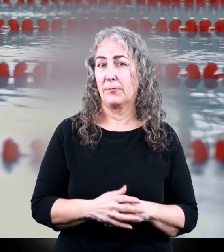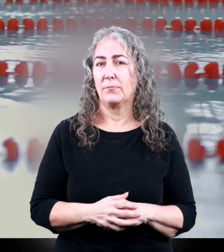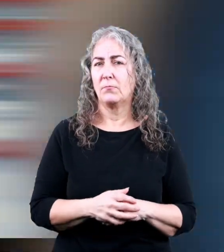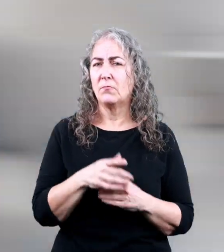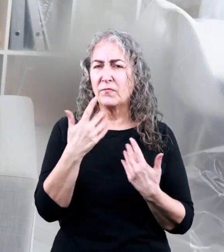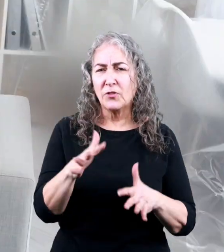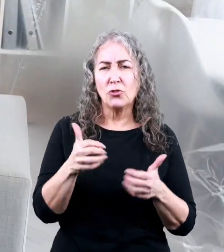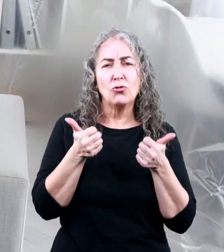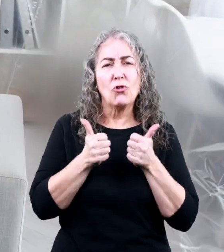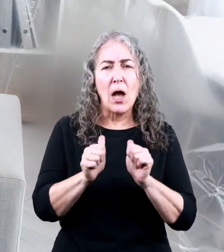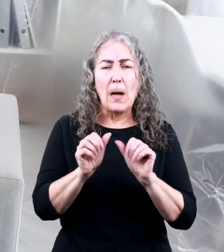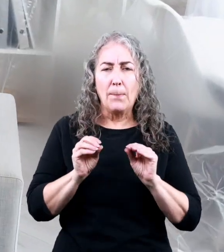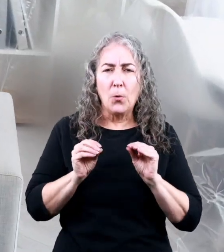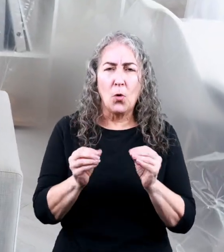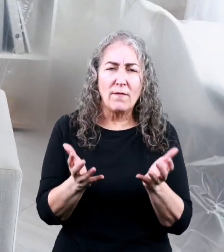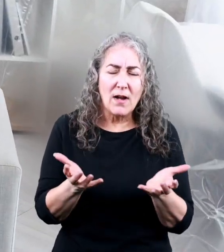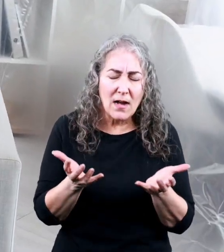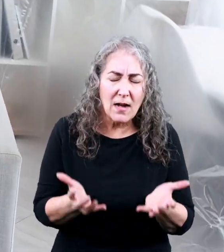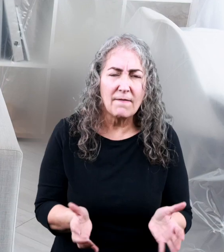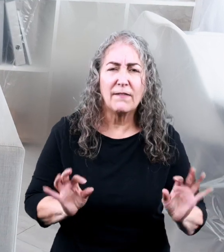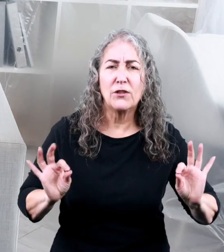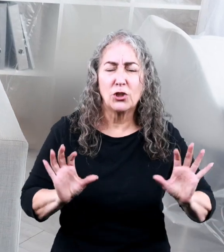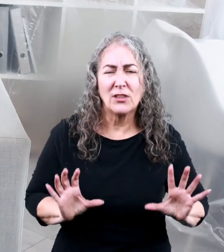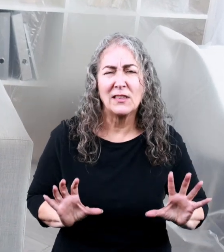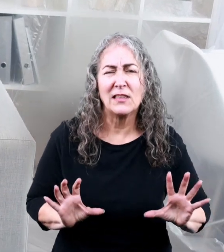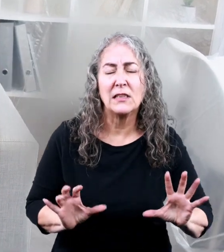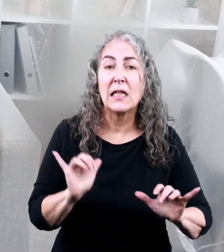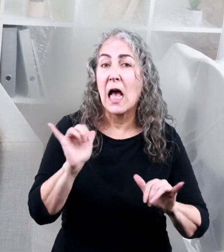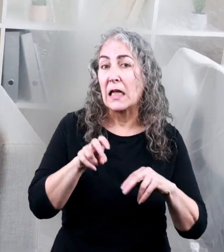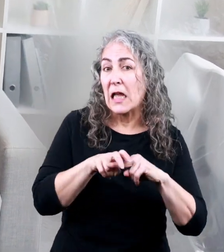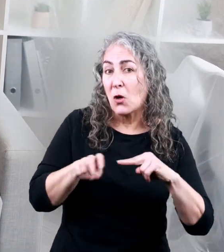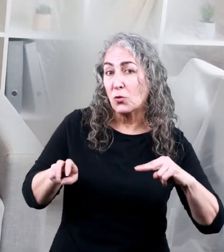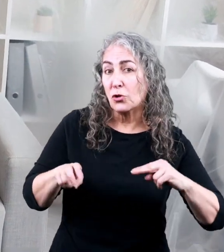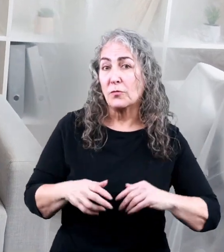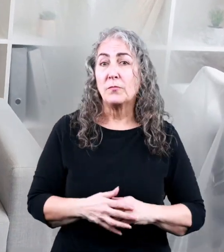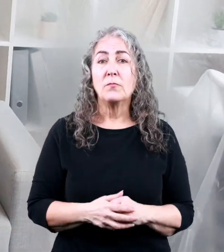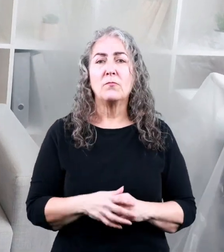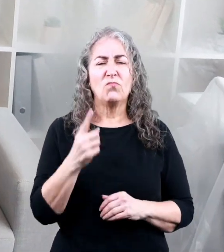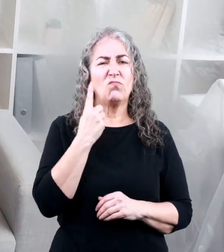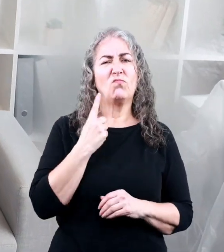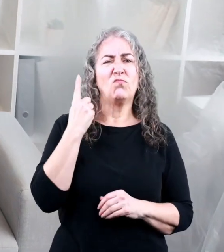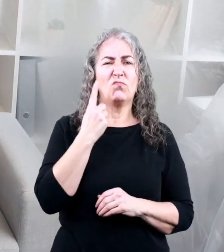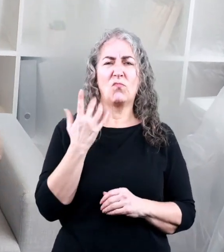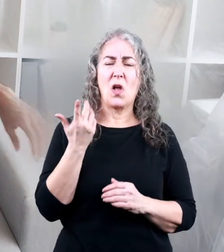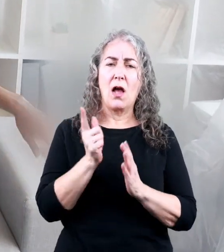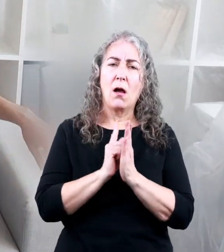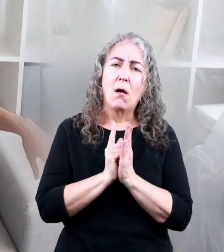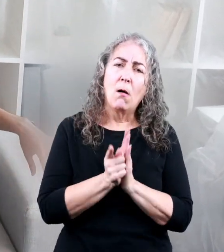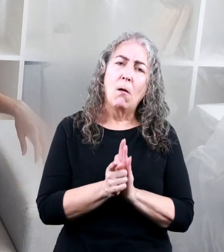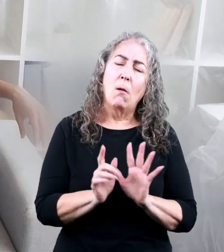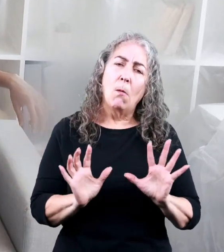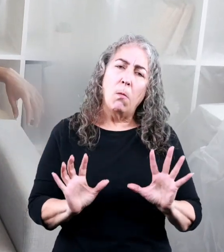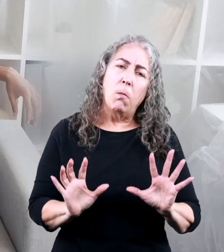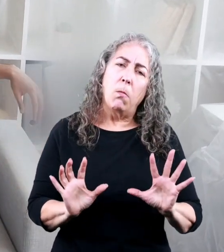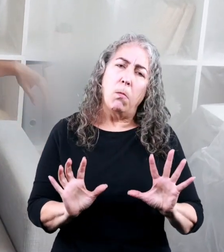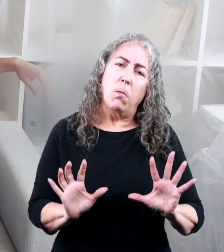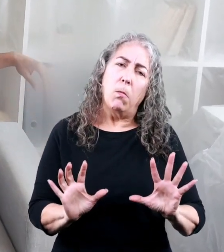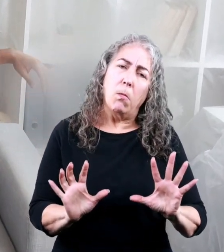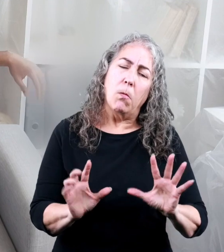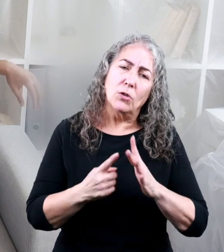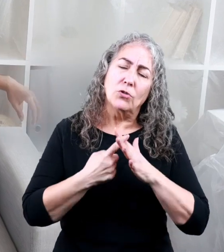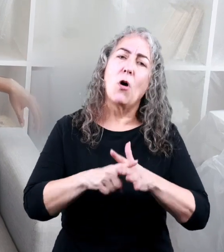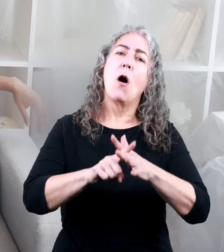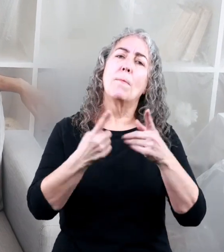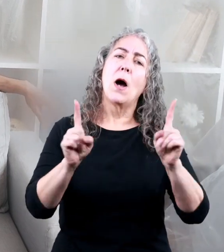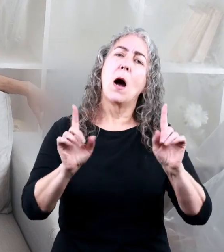thing. Have you ever tried to move a heavy piece of furniture like a couch? And did you wonder why it takes a minute